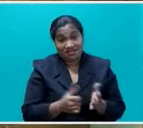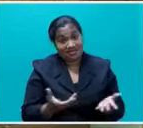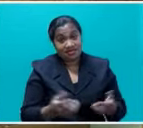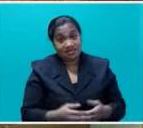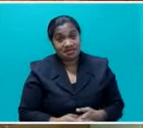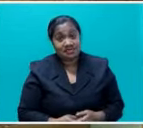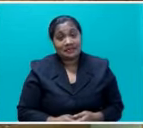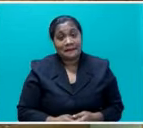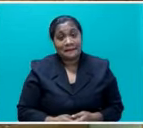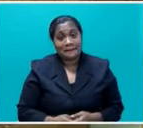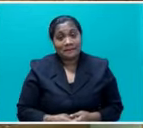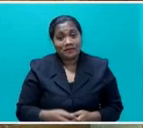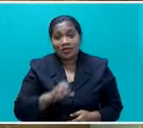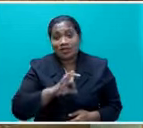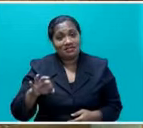You don't get the results.